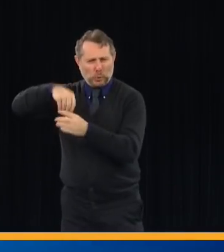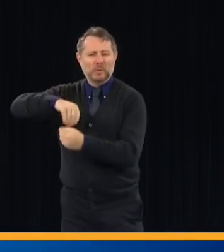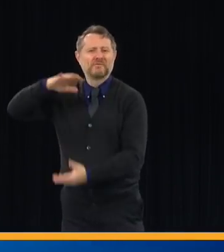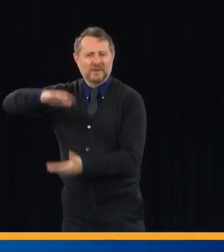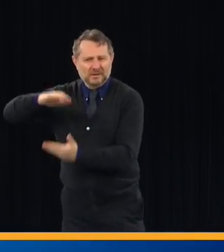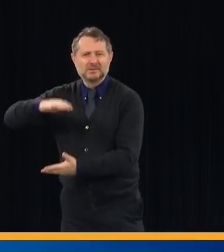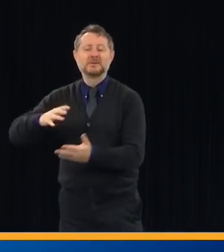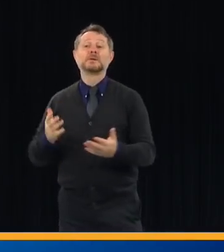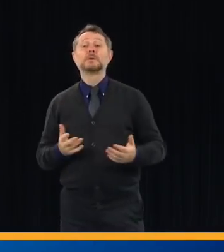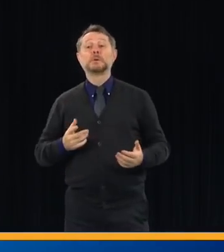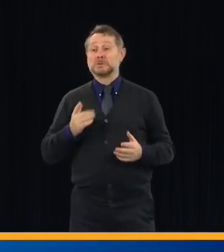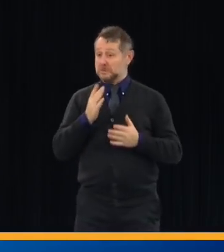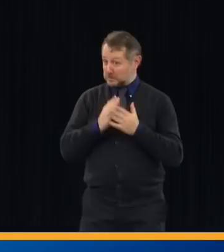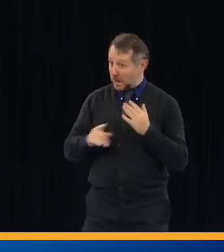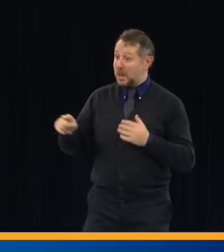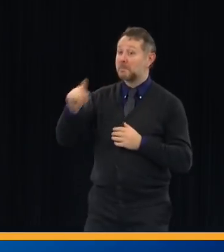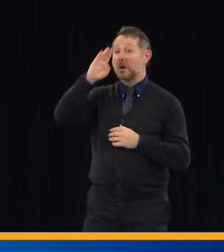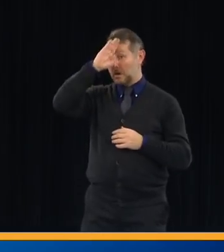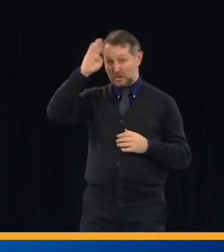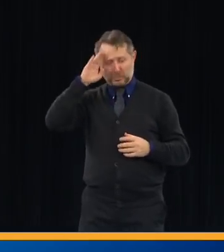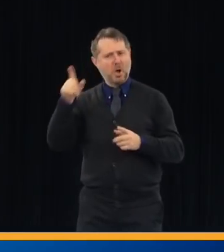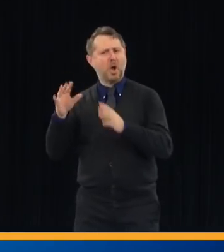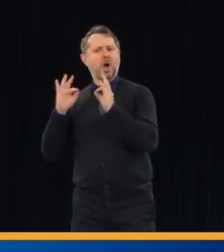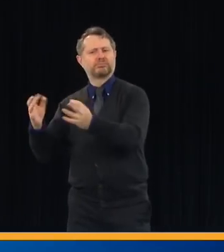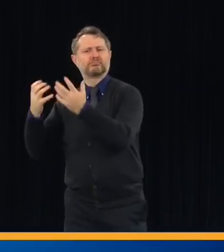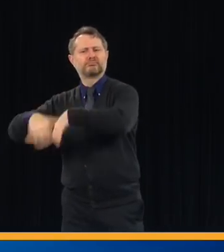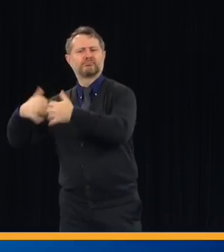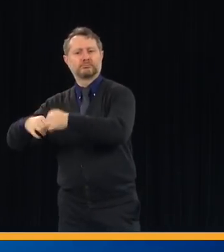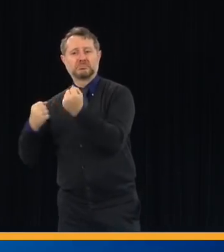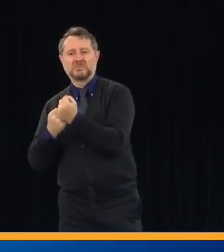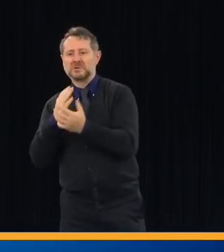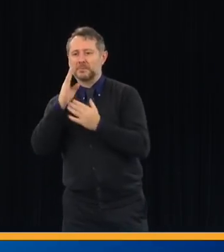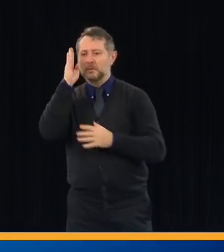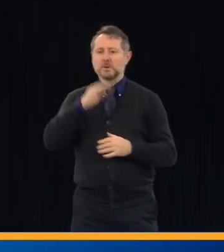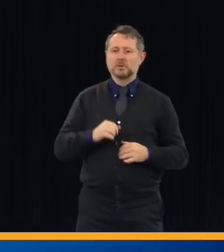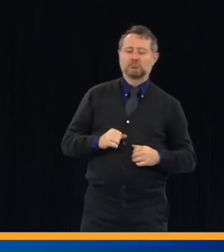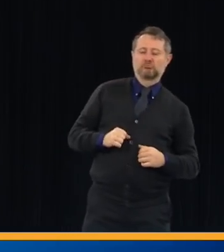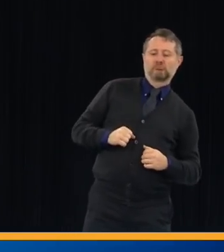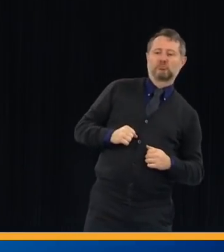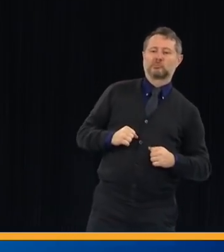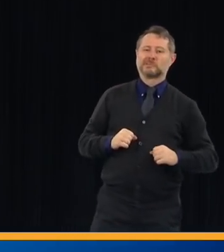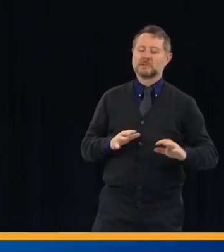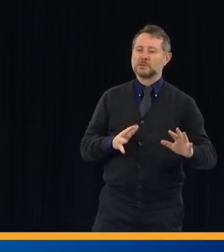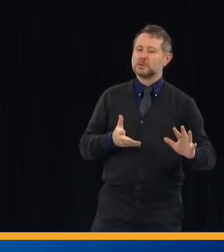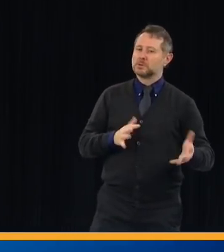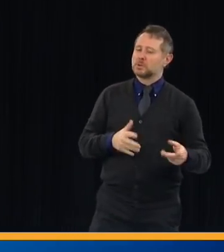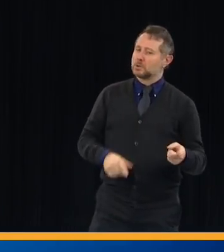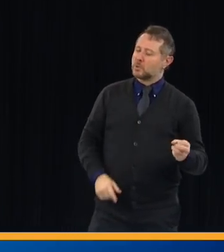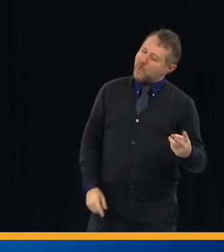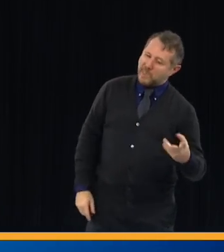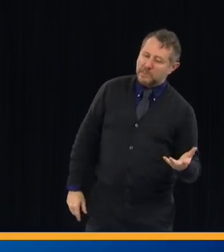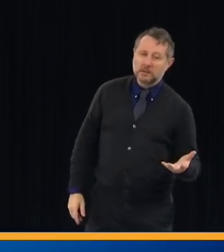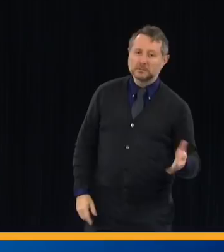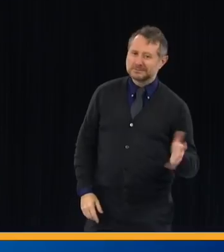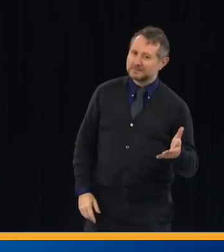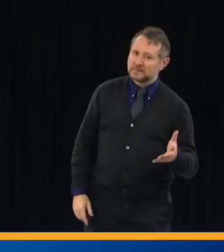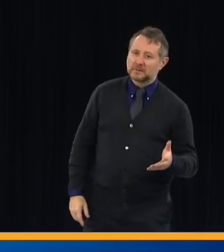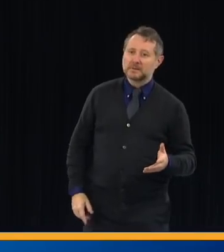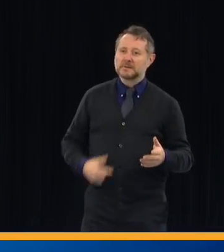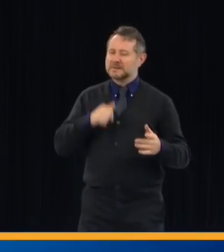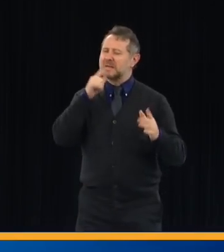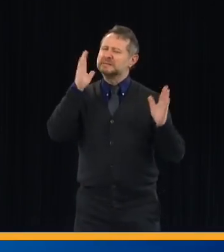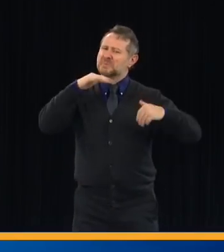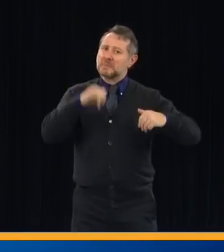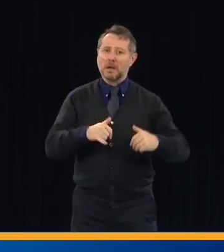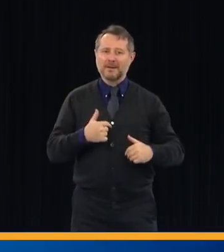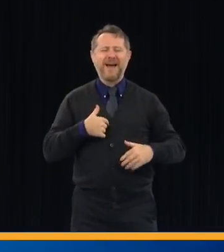hospitals were great, and some hospitals were less great, which you expect. But then